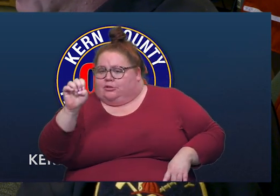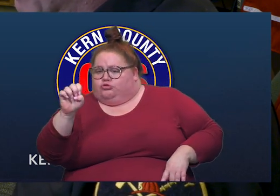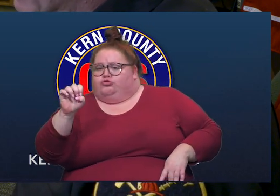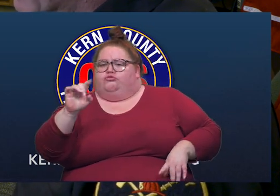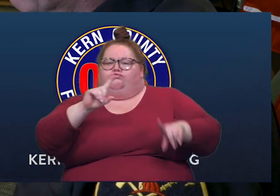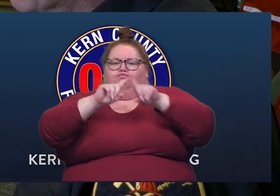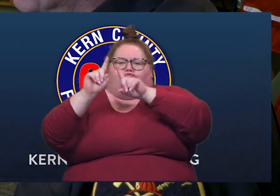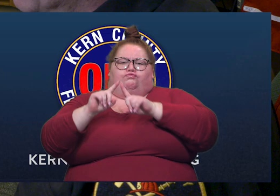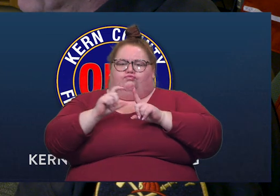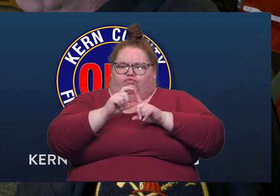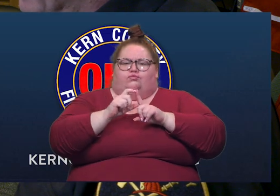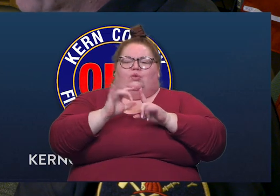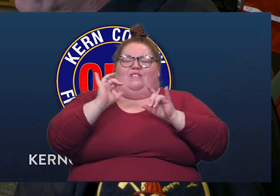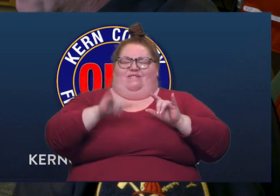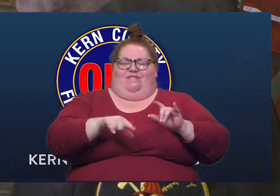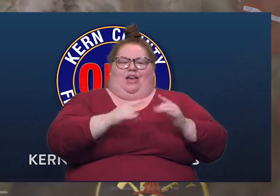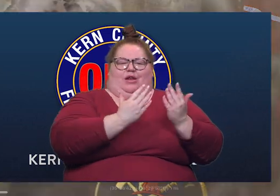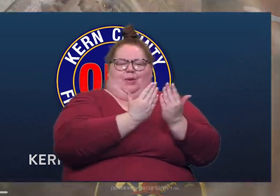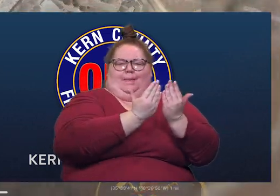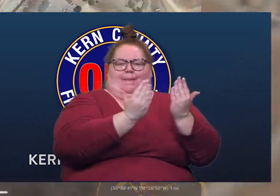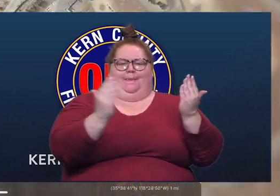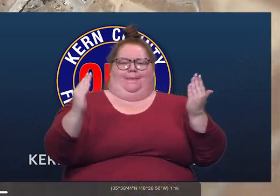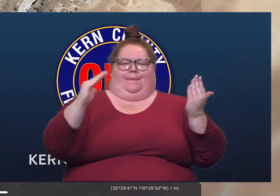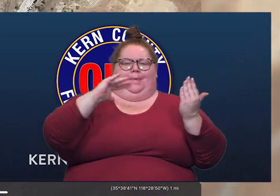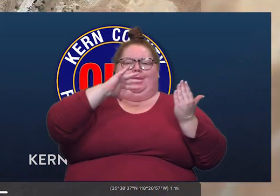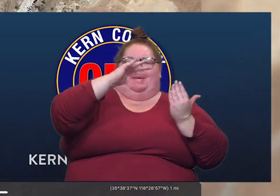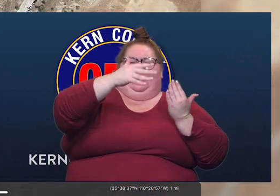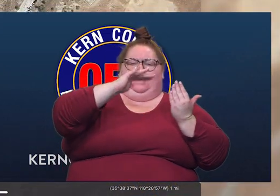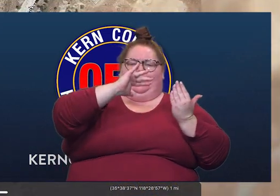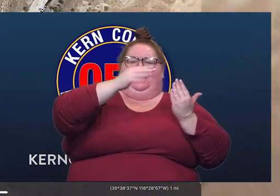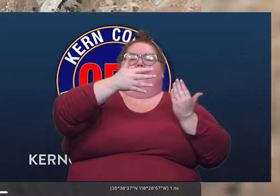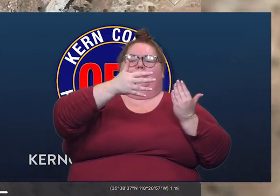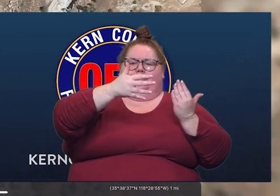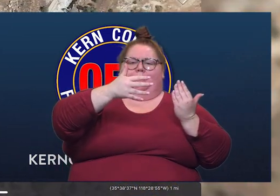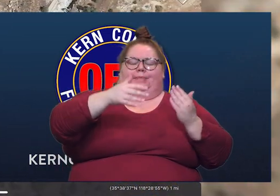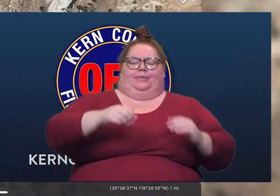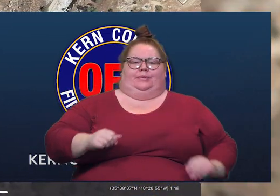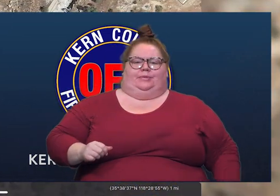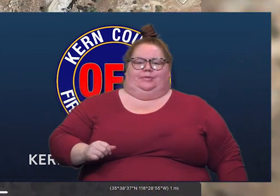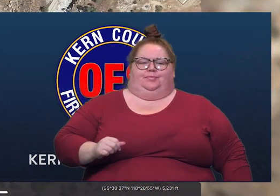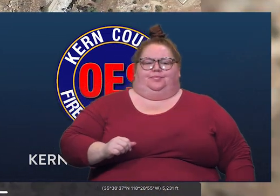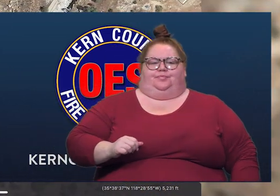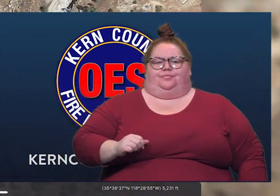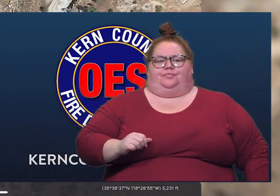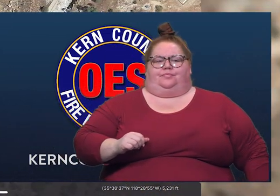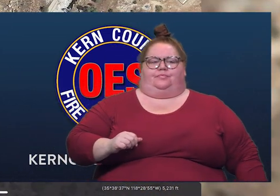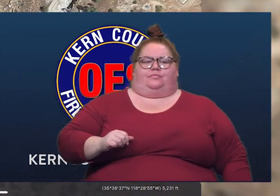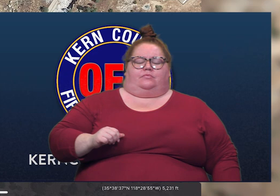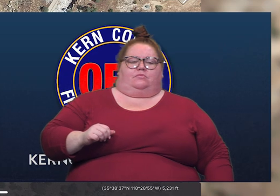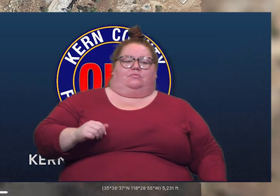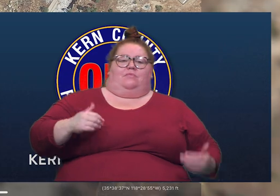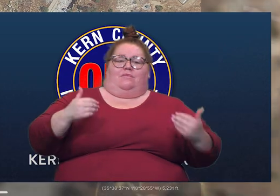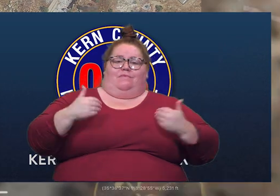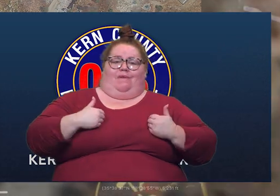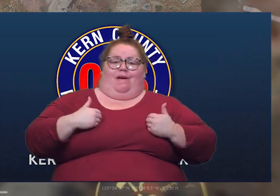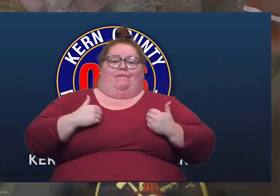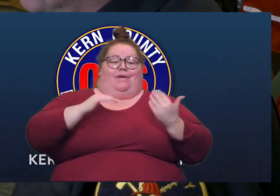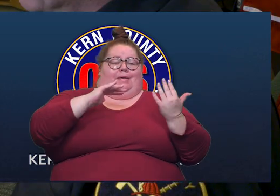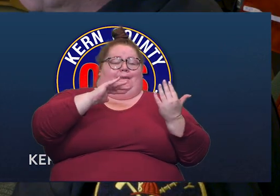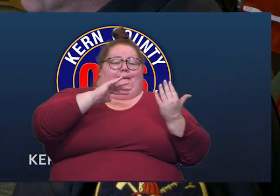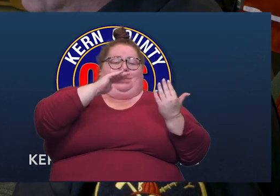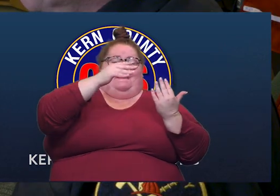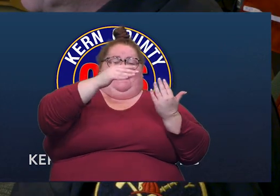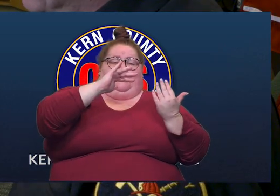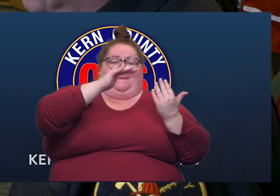about when it comes to the spillway. Normally, they reduce everything through the powerhouse and the gates along